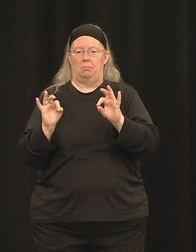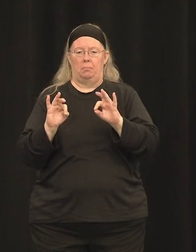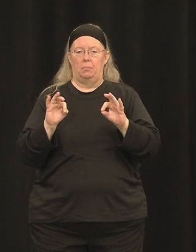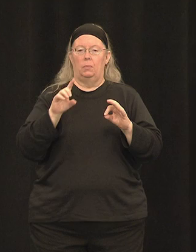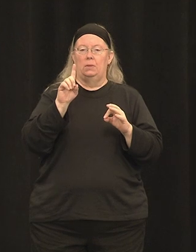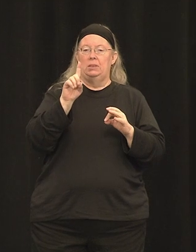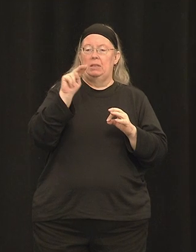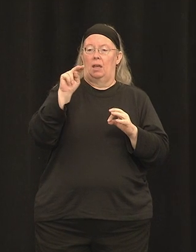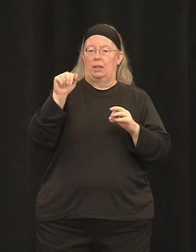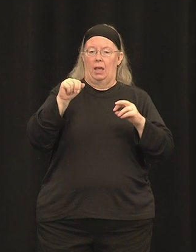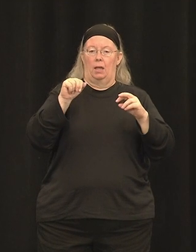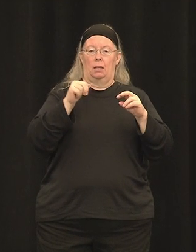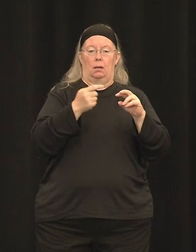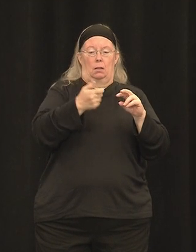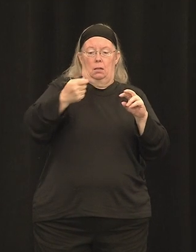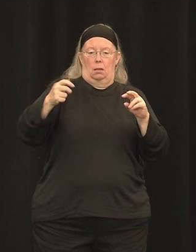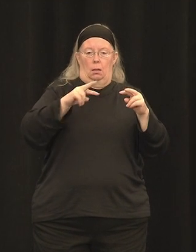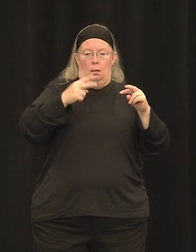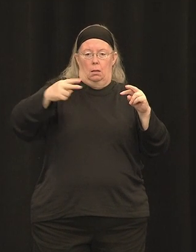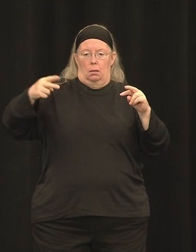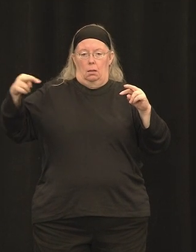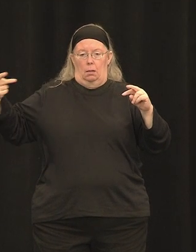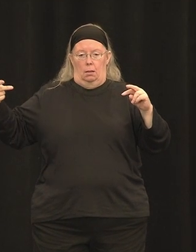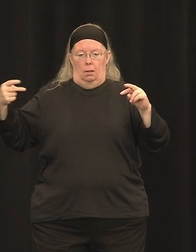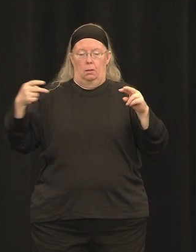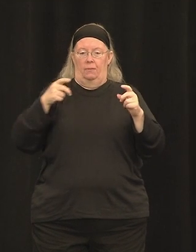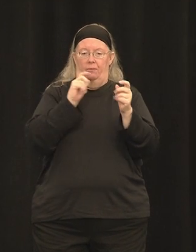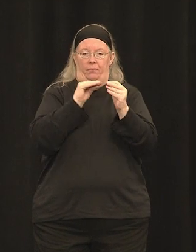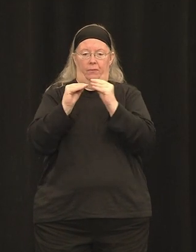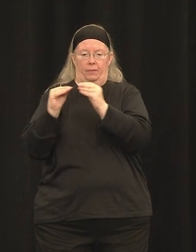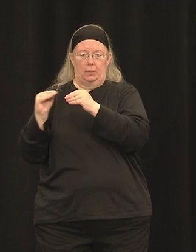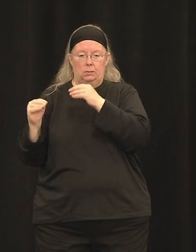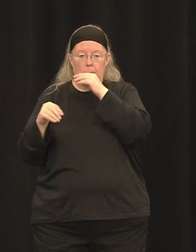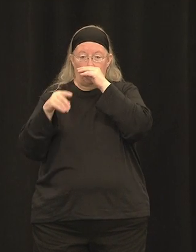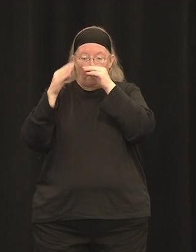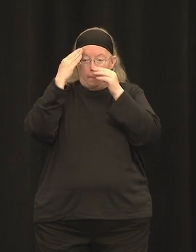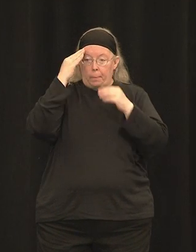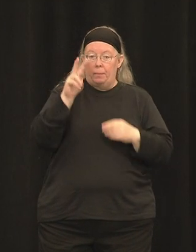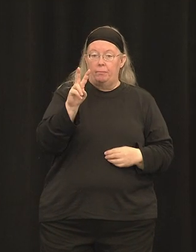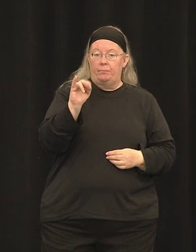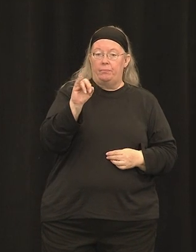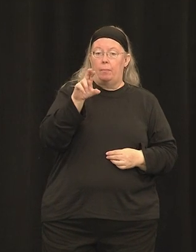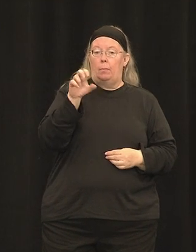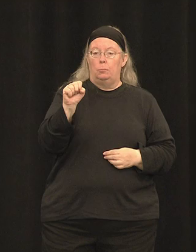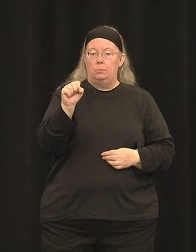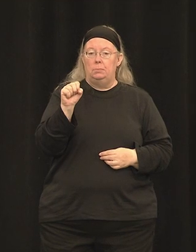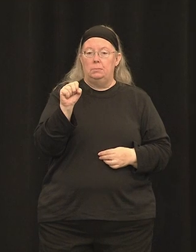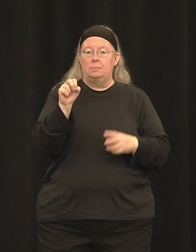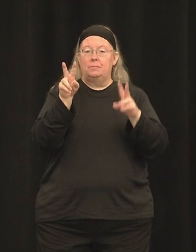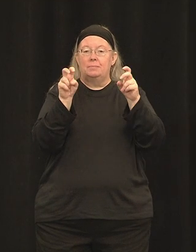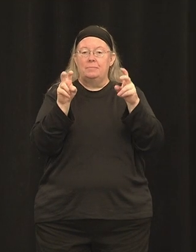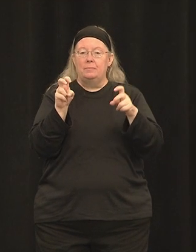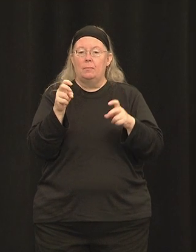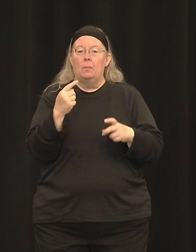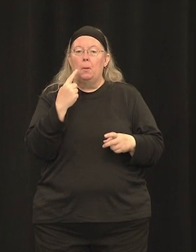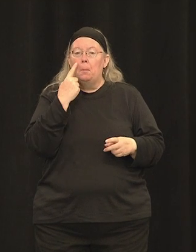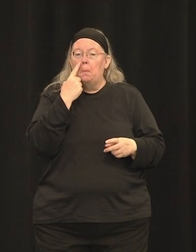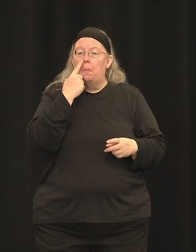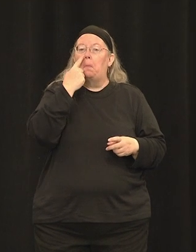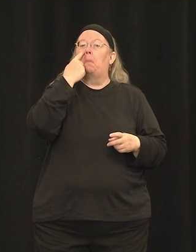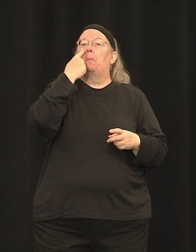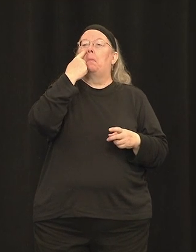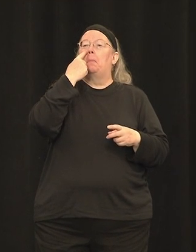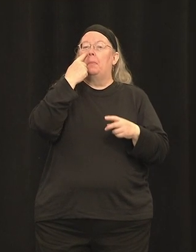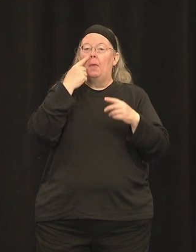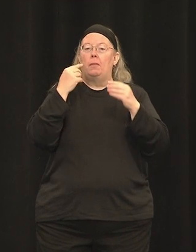because we know that what viruses do really well is get into our nose, get into our cells, infect them, and then release their genetic information.